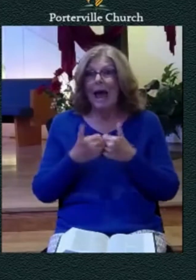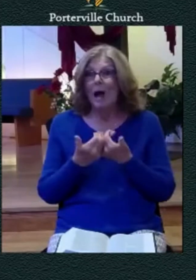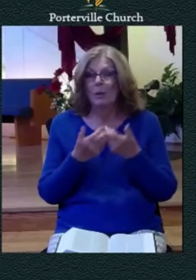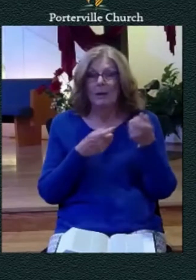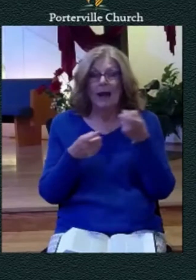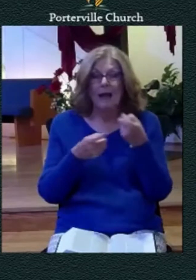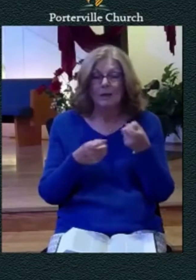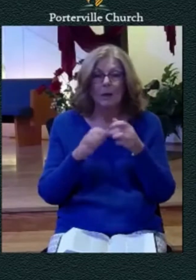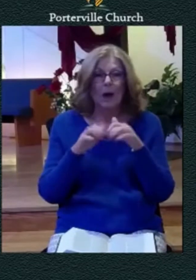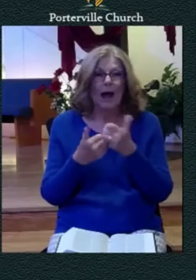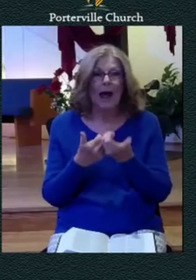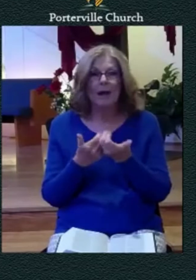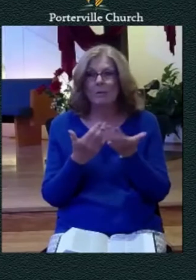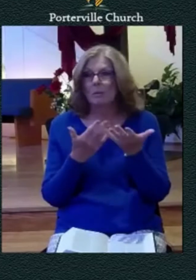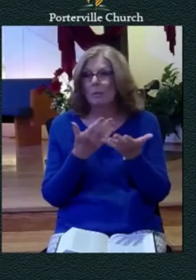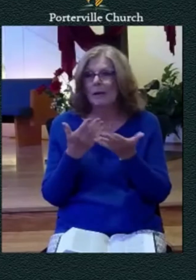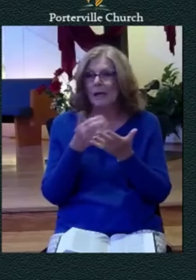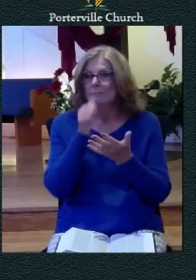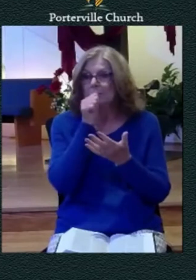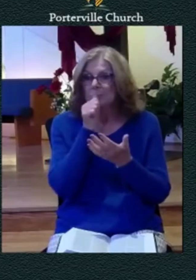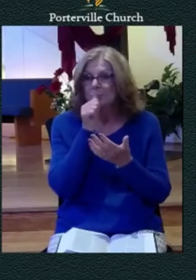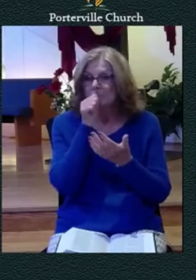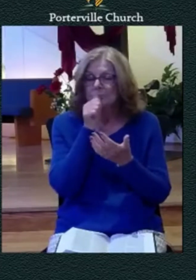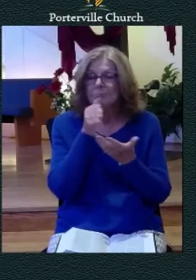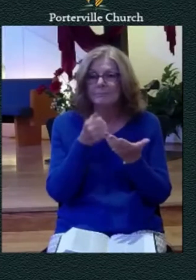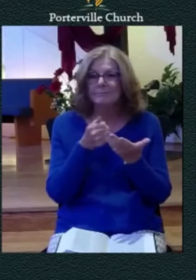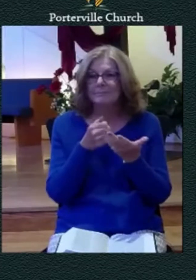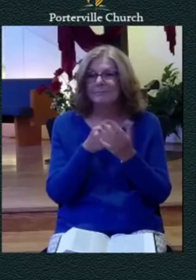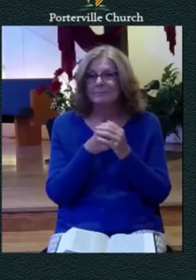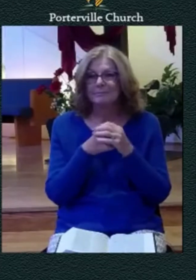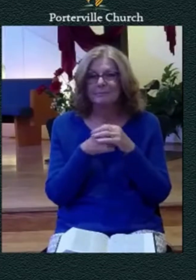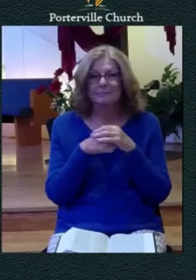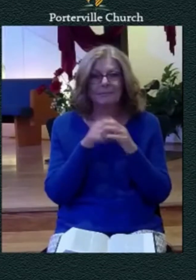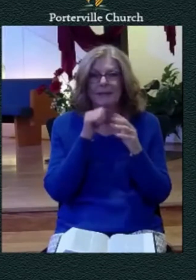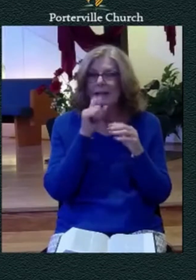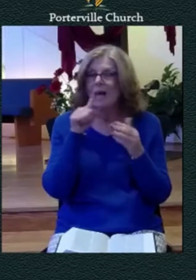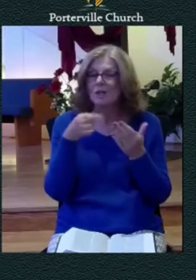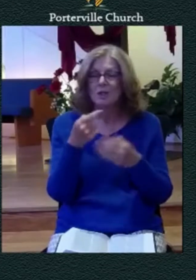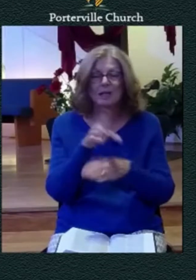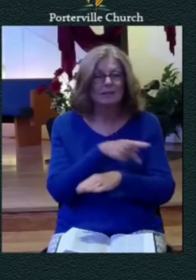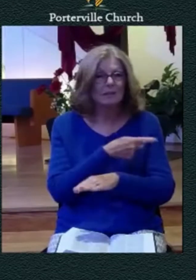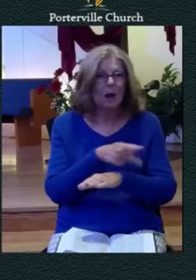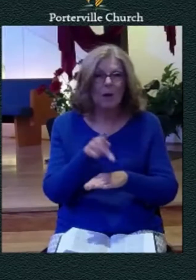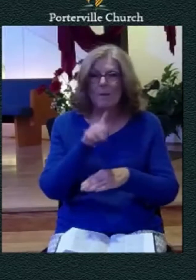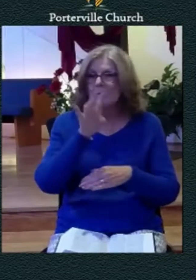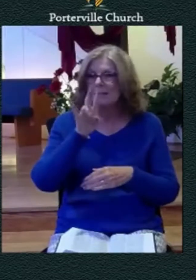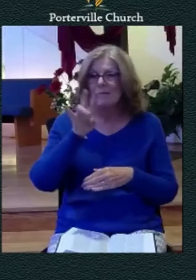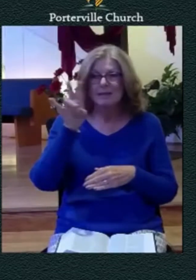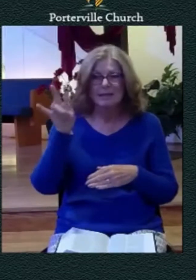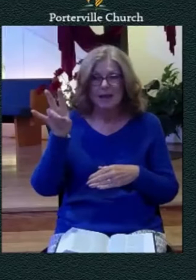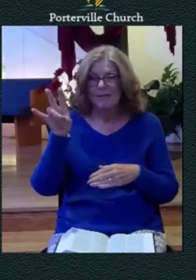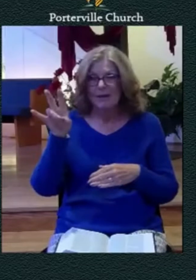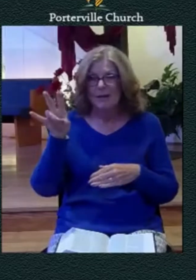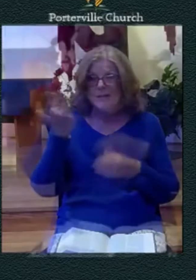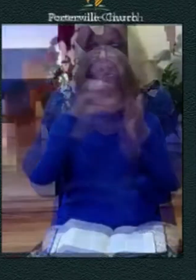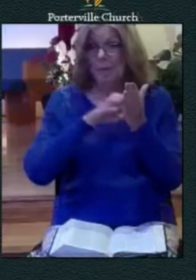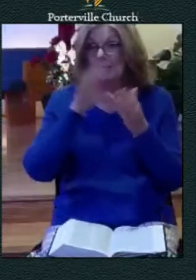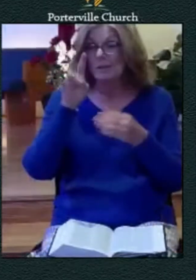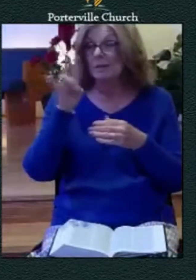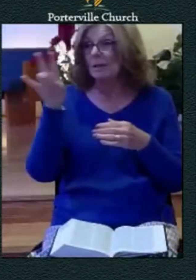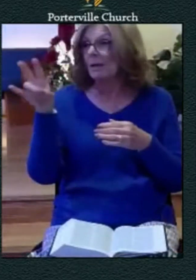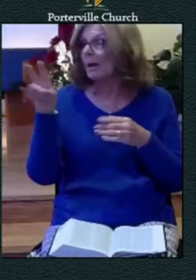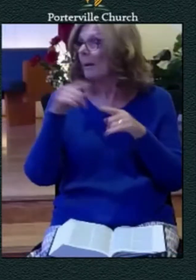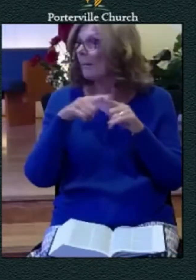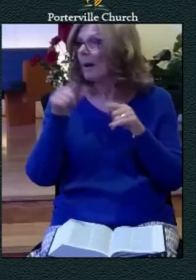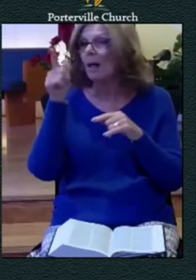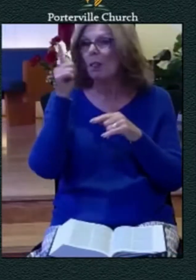we find this theme not just in psalm 77 this morning uh lori read for us uh